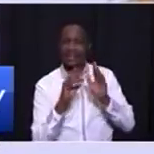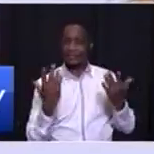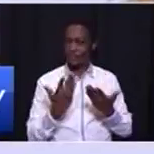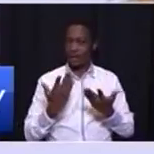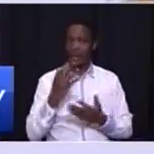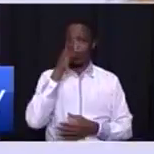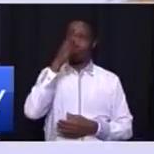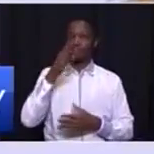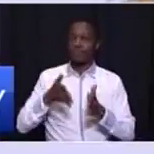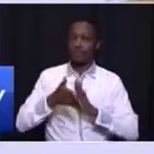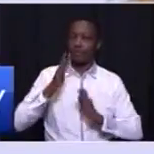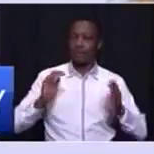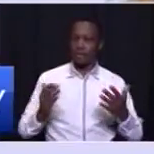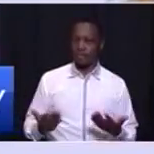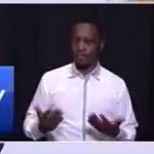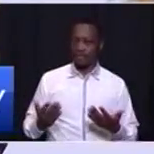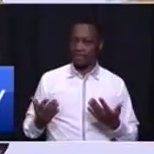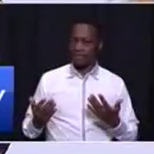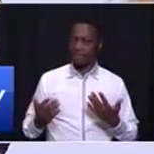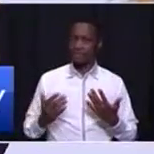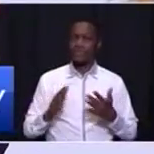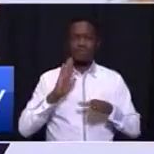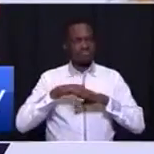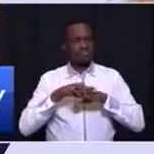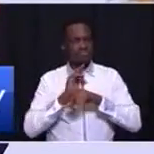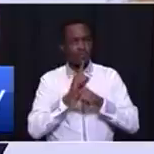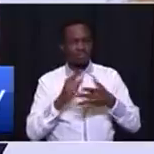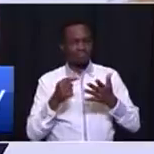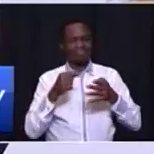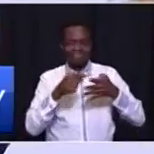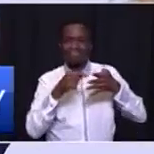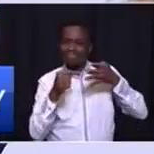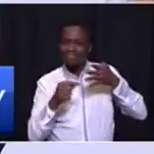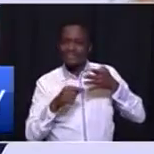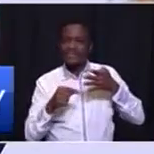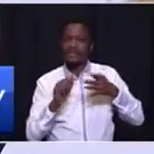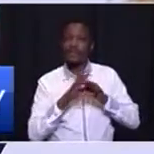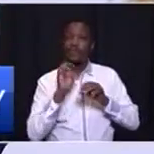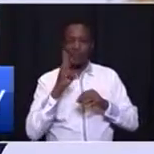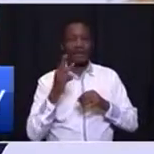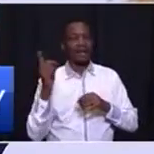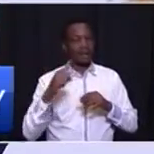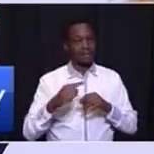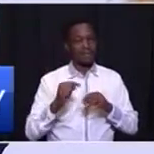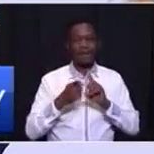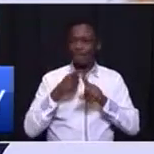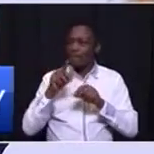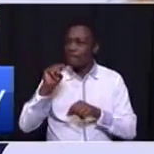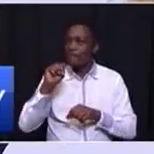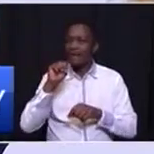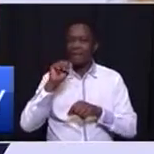heading to. More details will come from MECs